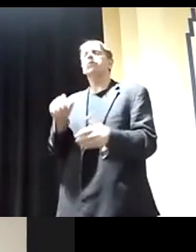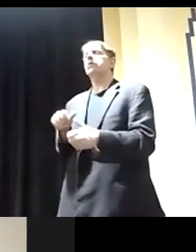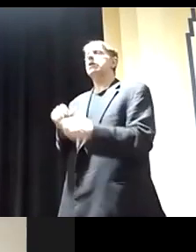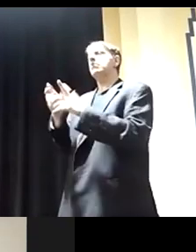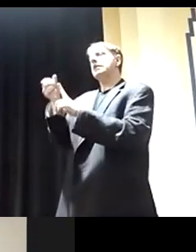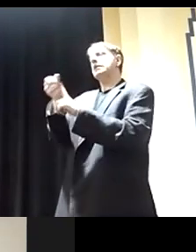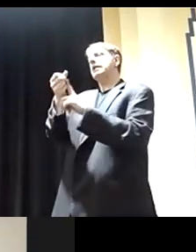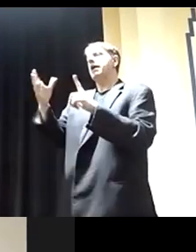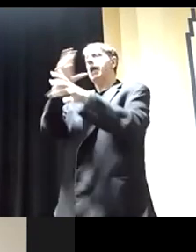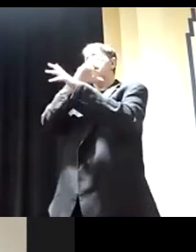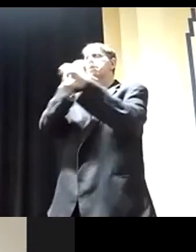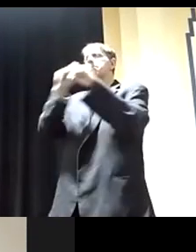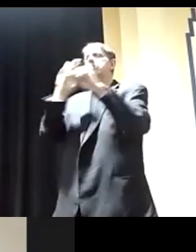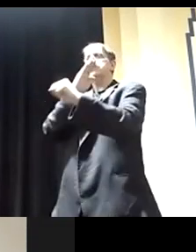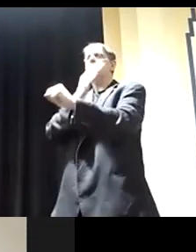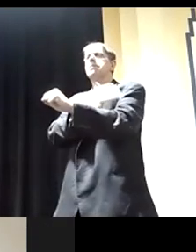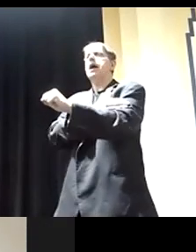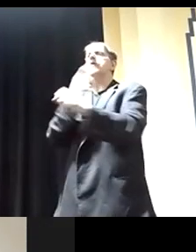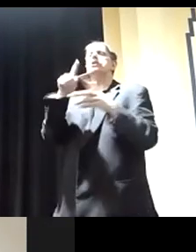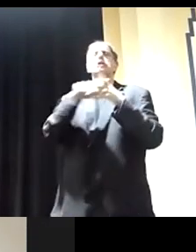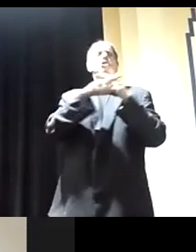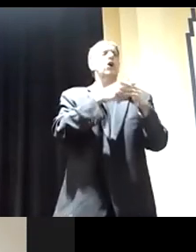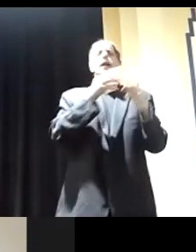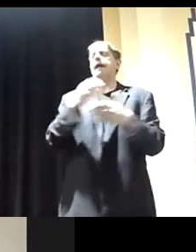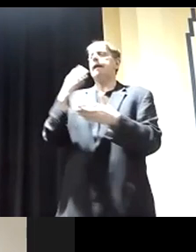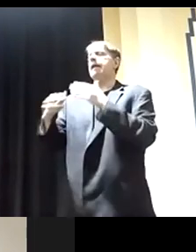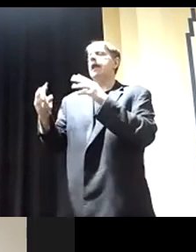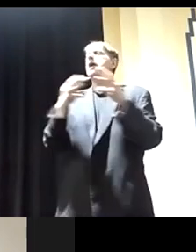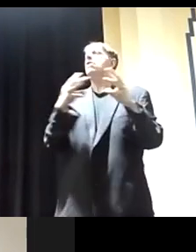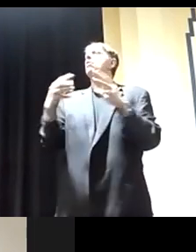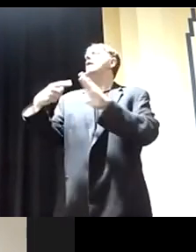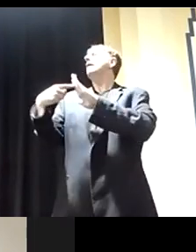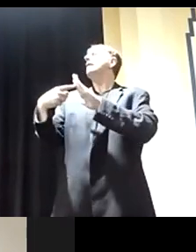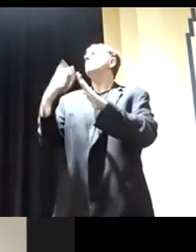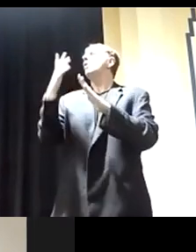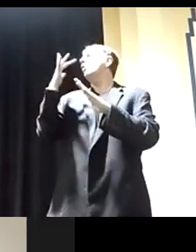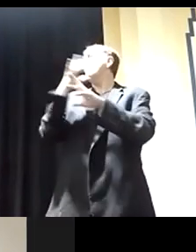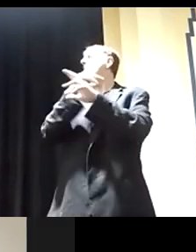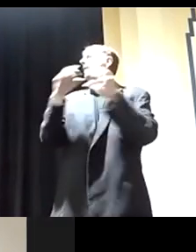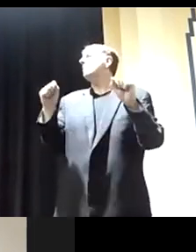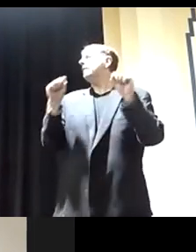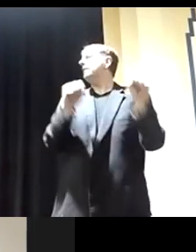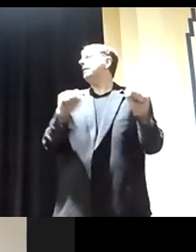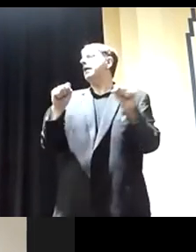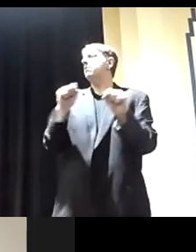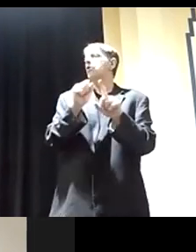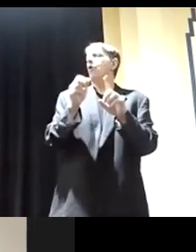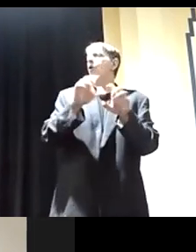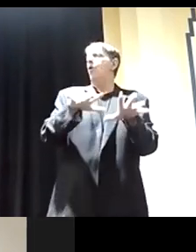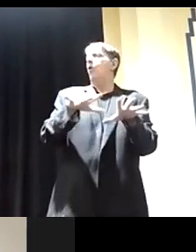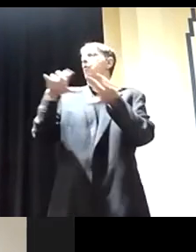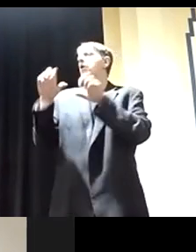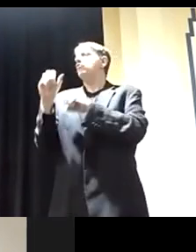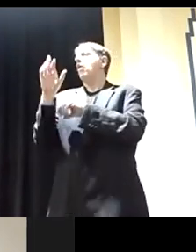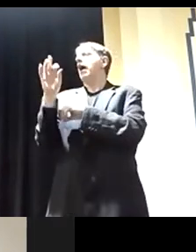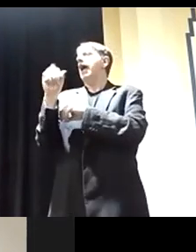power to begin and end wars. For example, why was the president able to withdraw from Afghanistan without